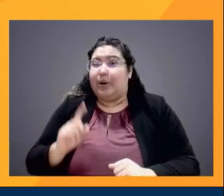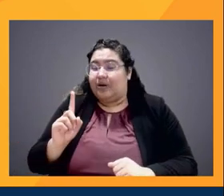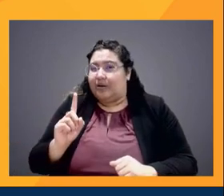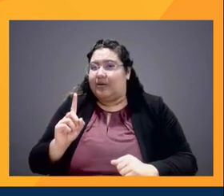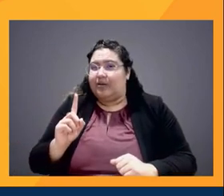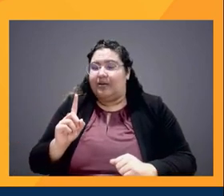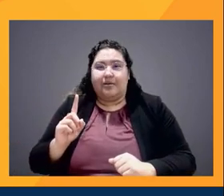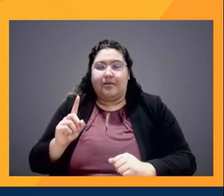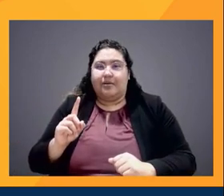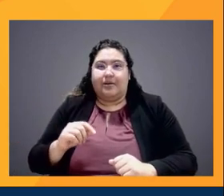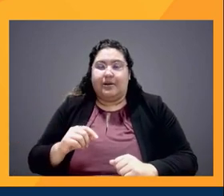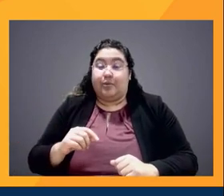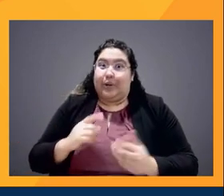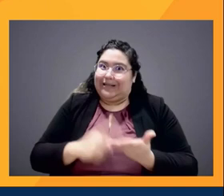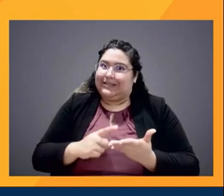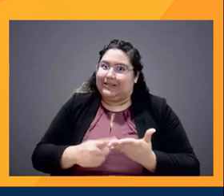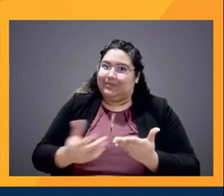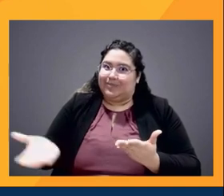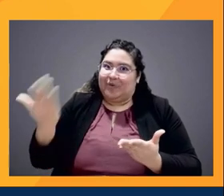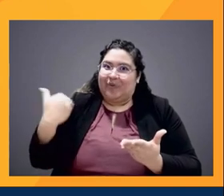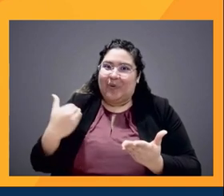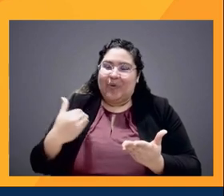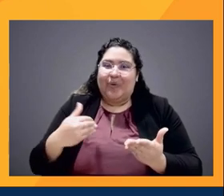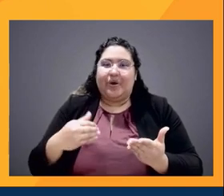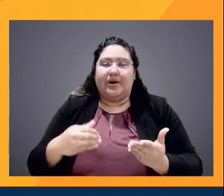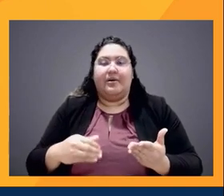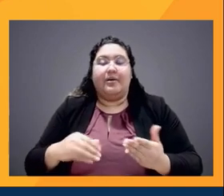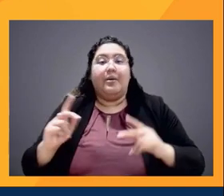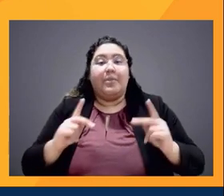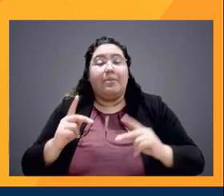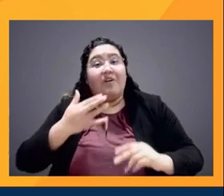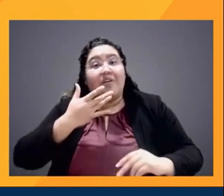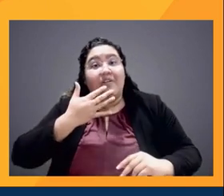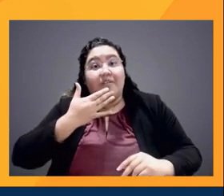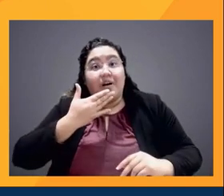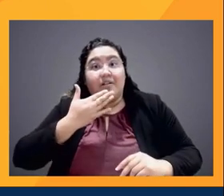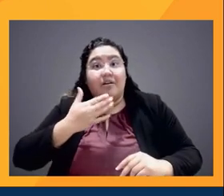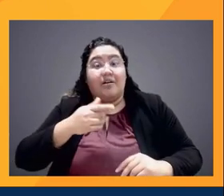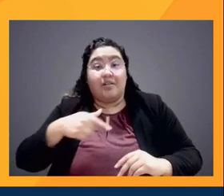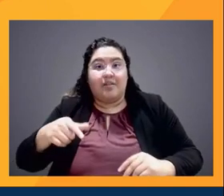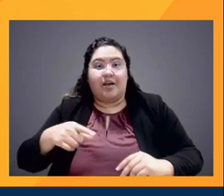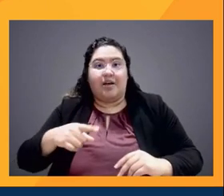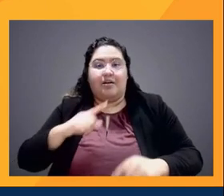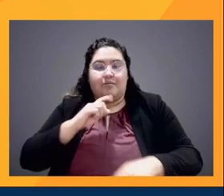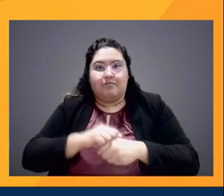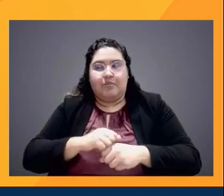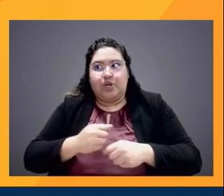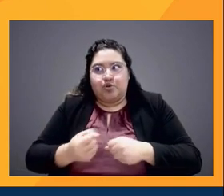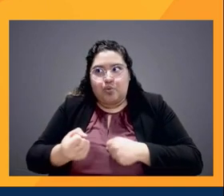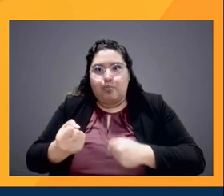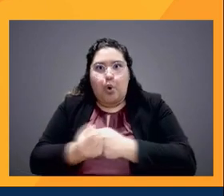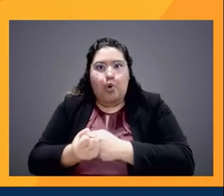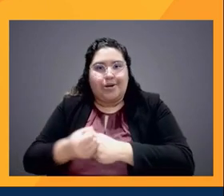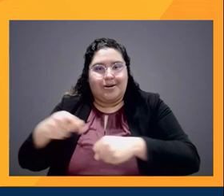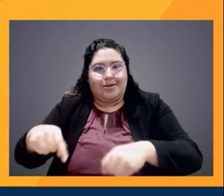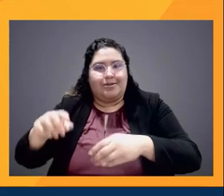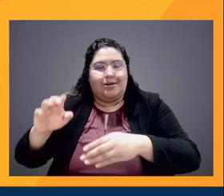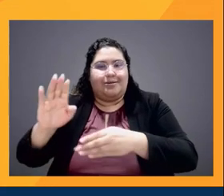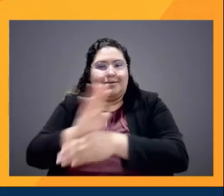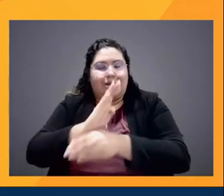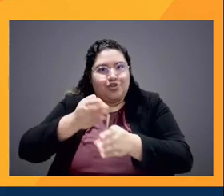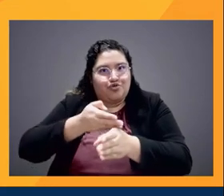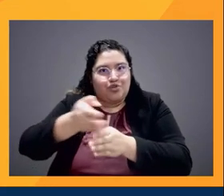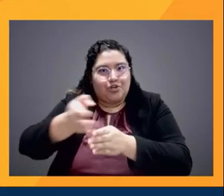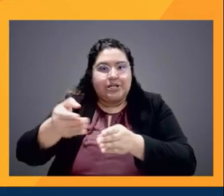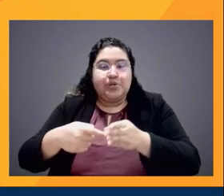was talking about earlier though too, is that people of color are really supporting the industry, right? And so these increasingly diverse